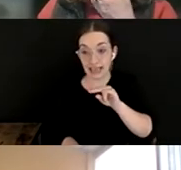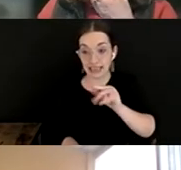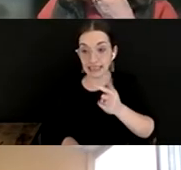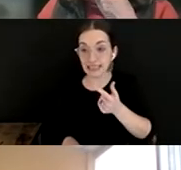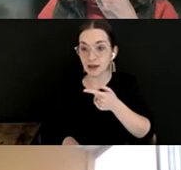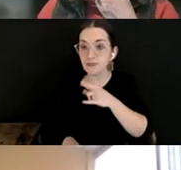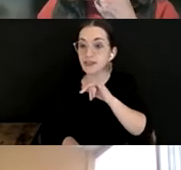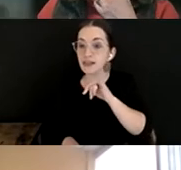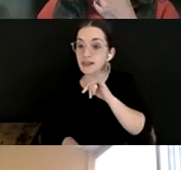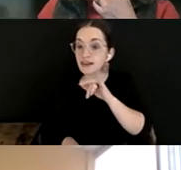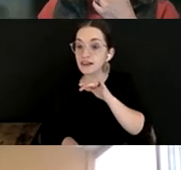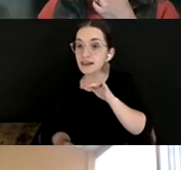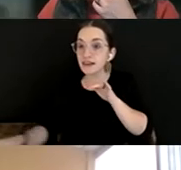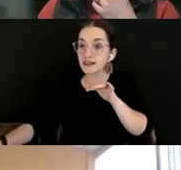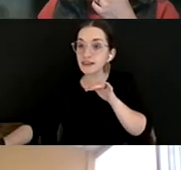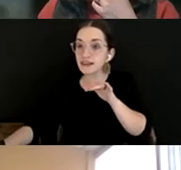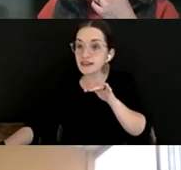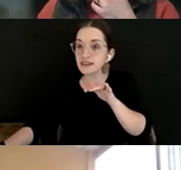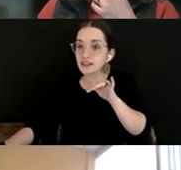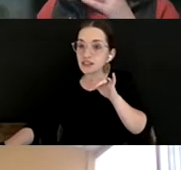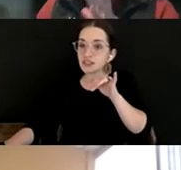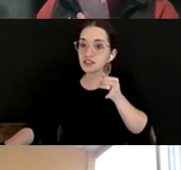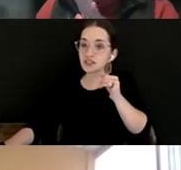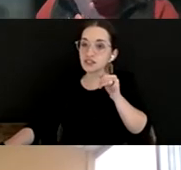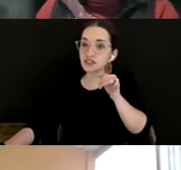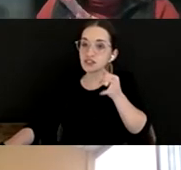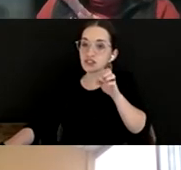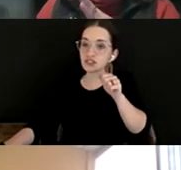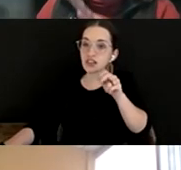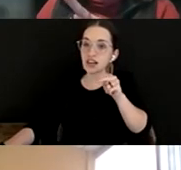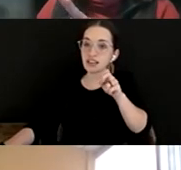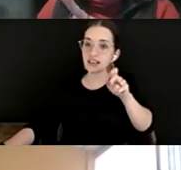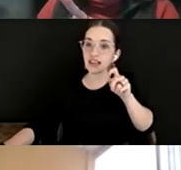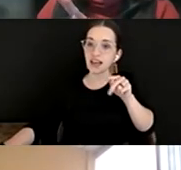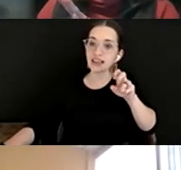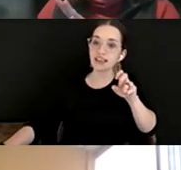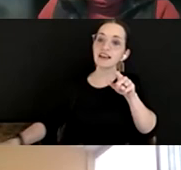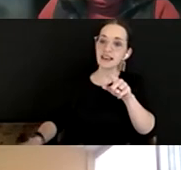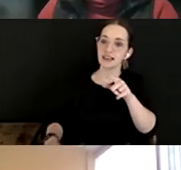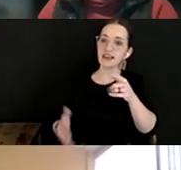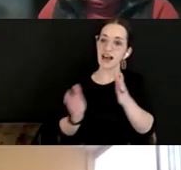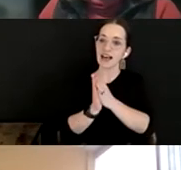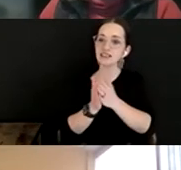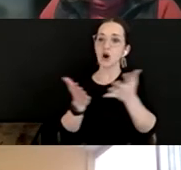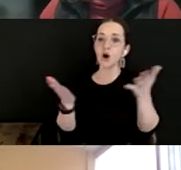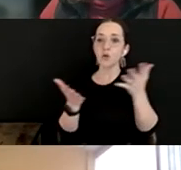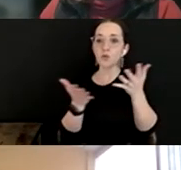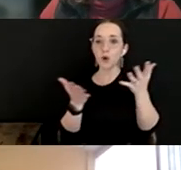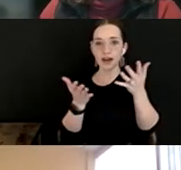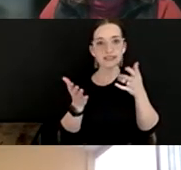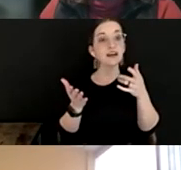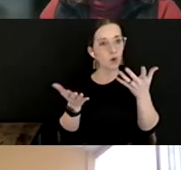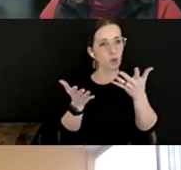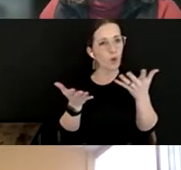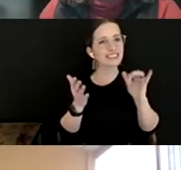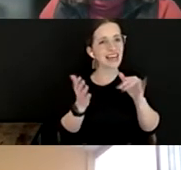Jeanette asks, and I paraphrasing here, what are the financial implications for your organization in bringing salaries